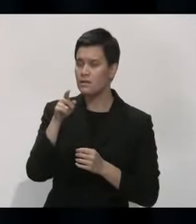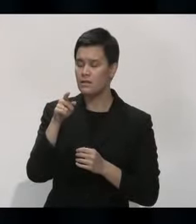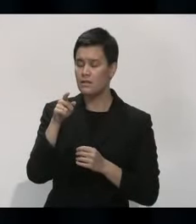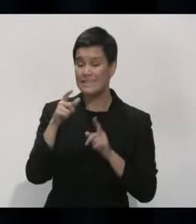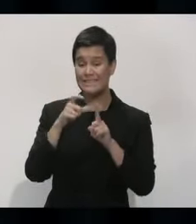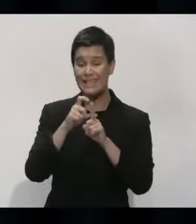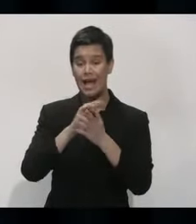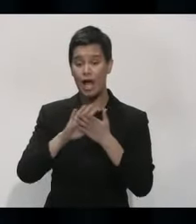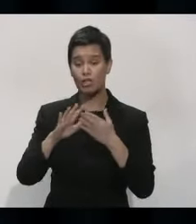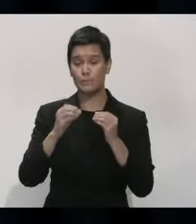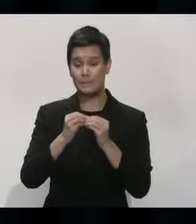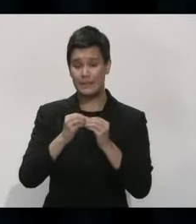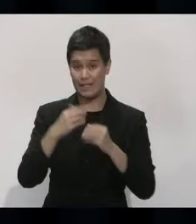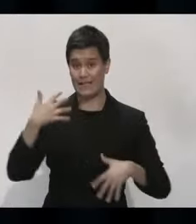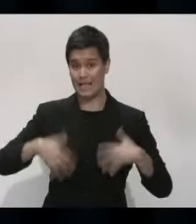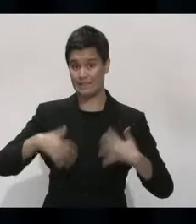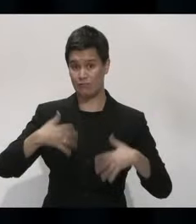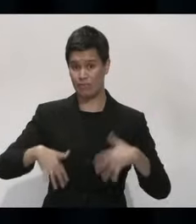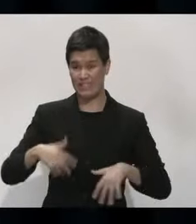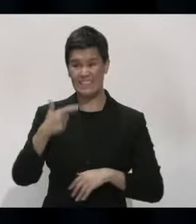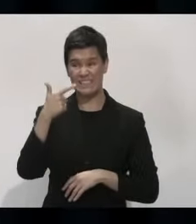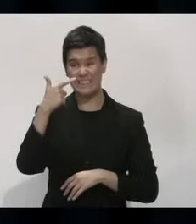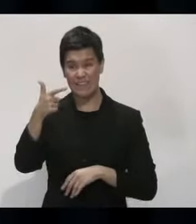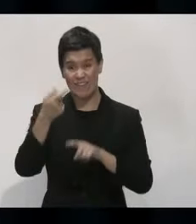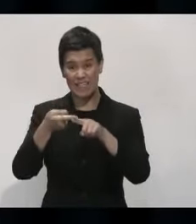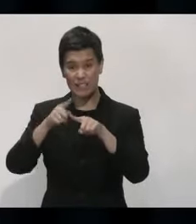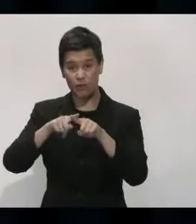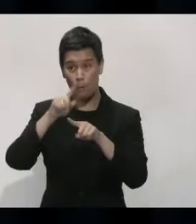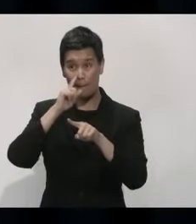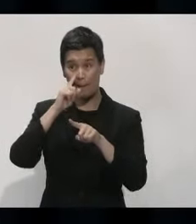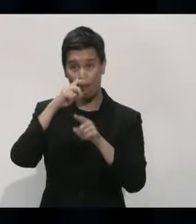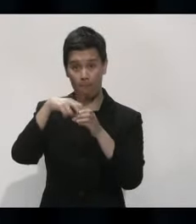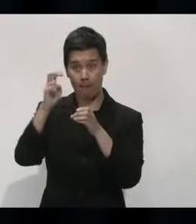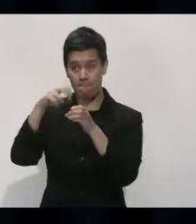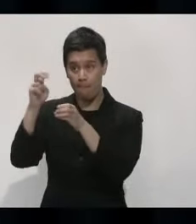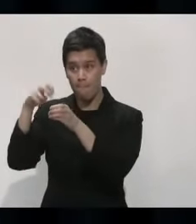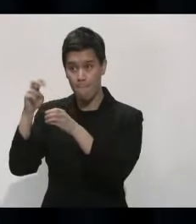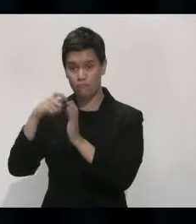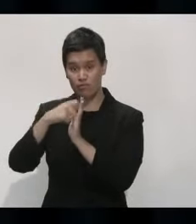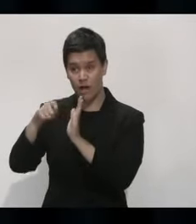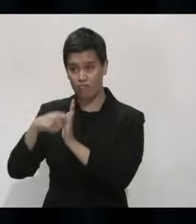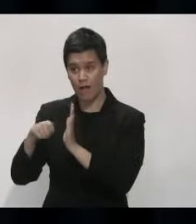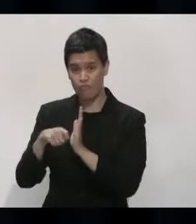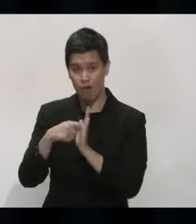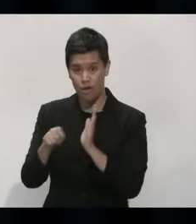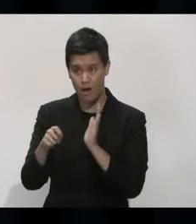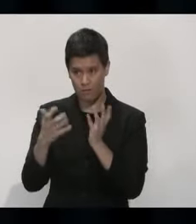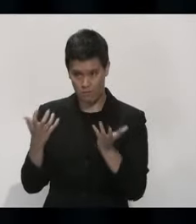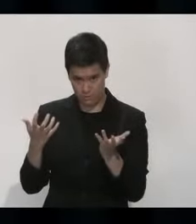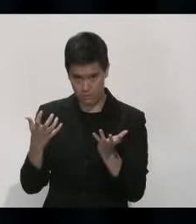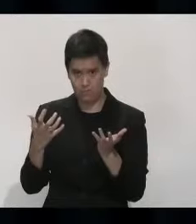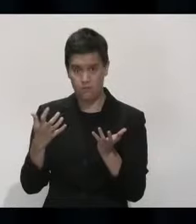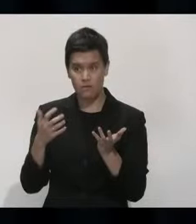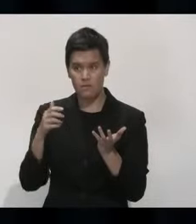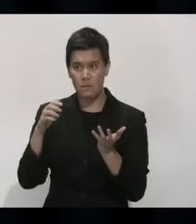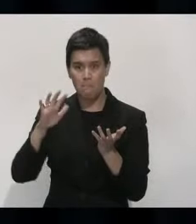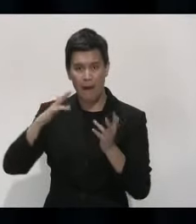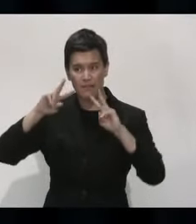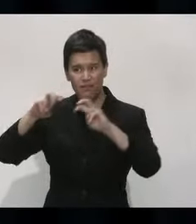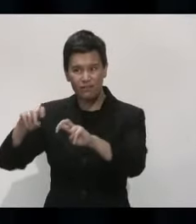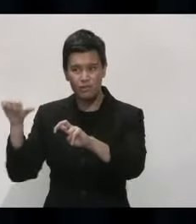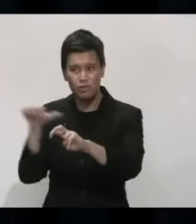execs from the CDHB prompted an inquiry? It wouldn't necessarily prompt an inquiry, but it certainly prompted government action. We've been